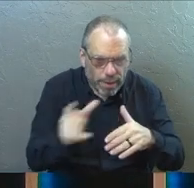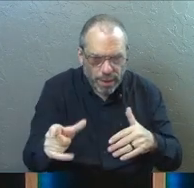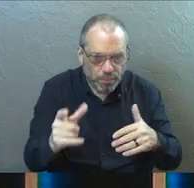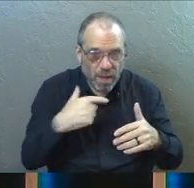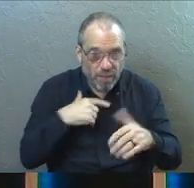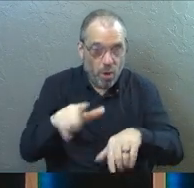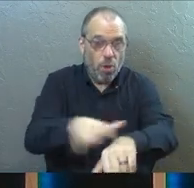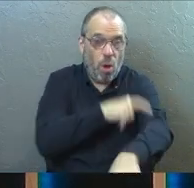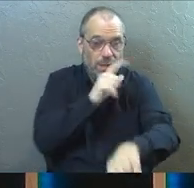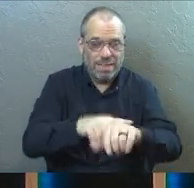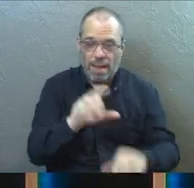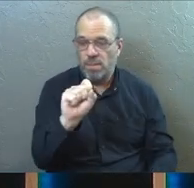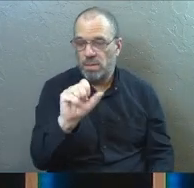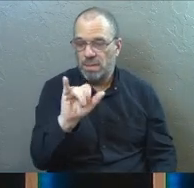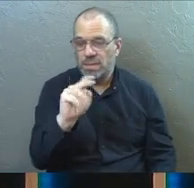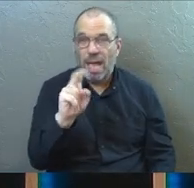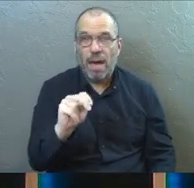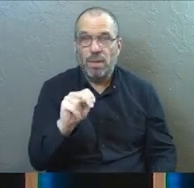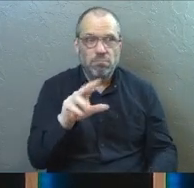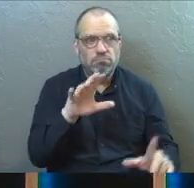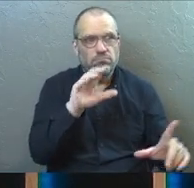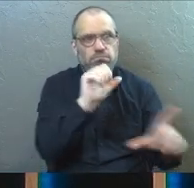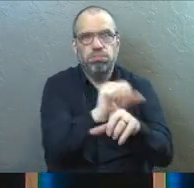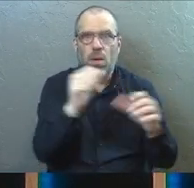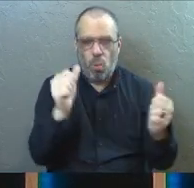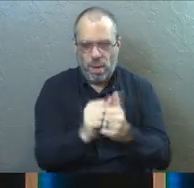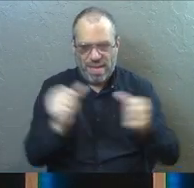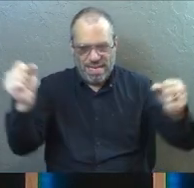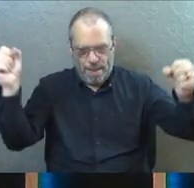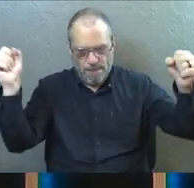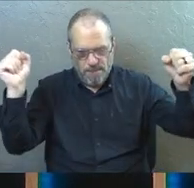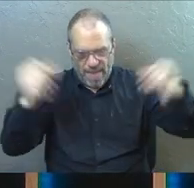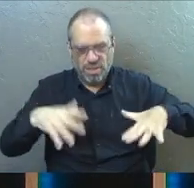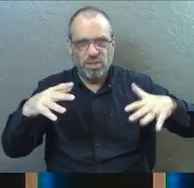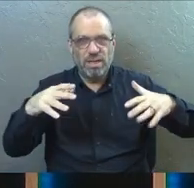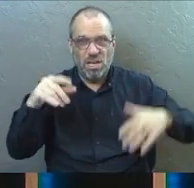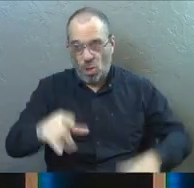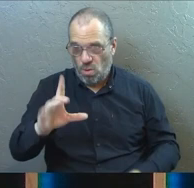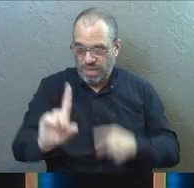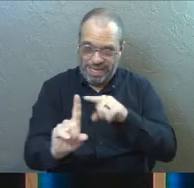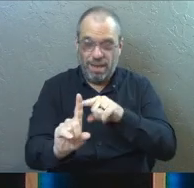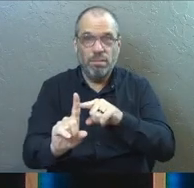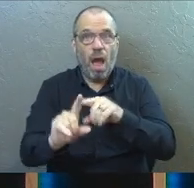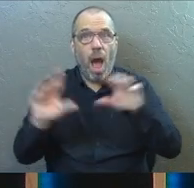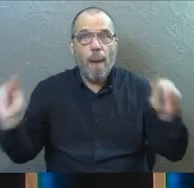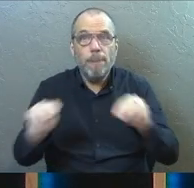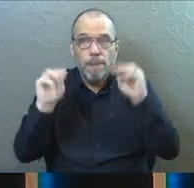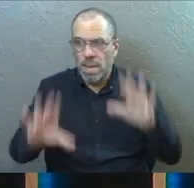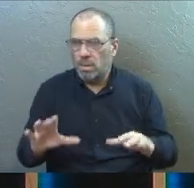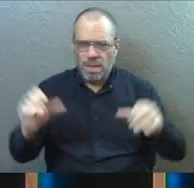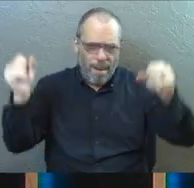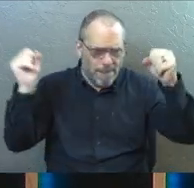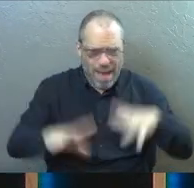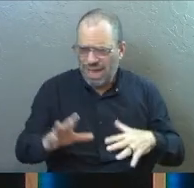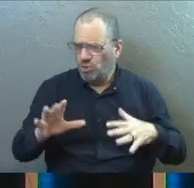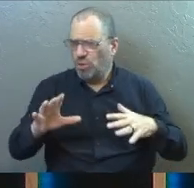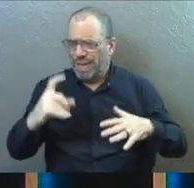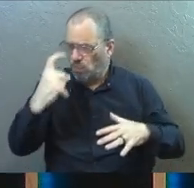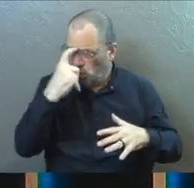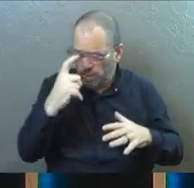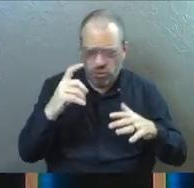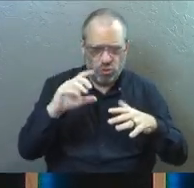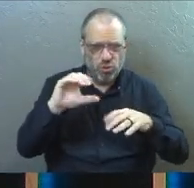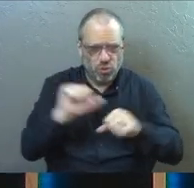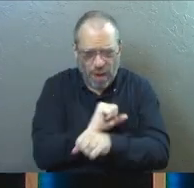him because for a long time, he had astounded them with his magic. So this guy had done miracles and magic and sorcery